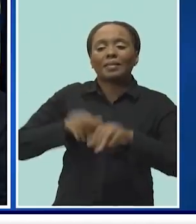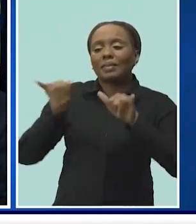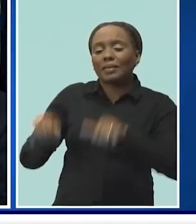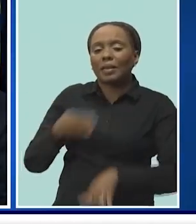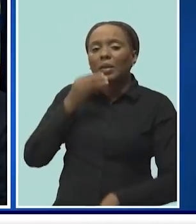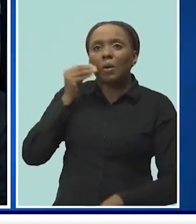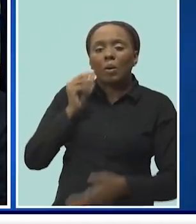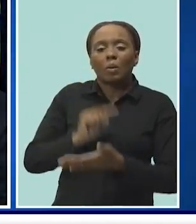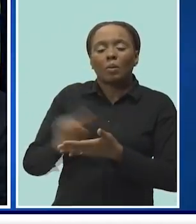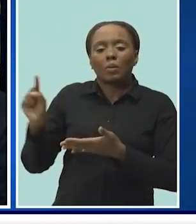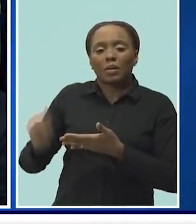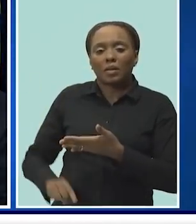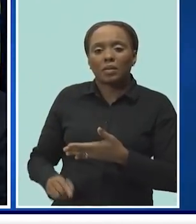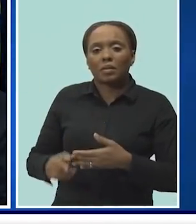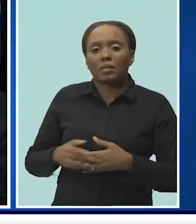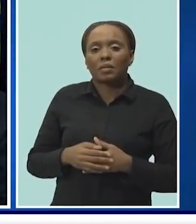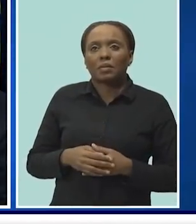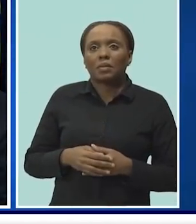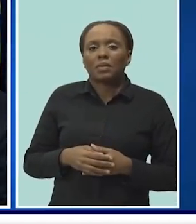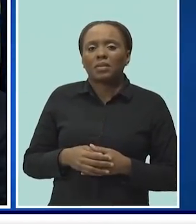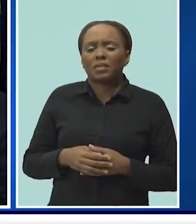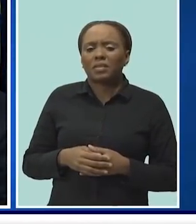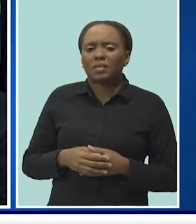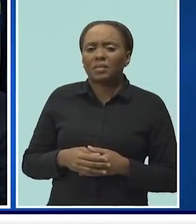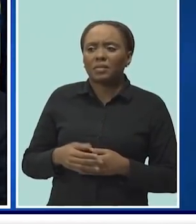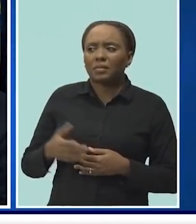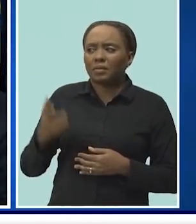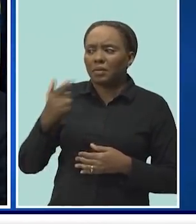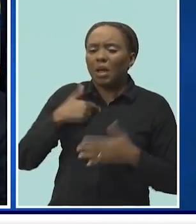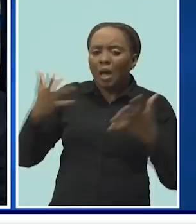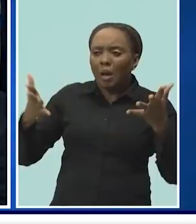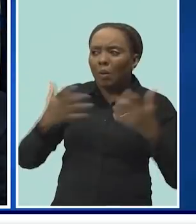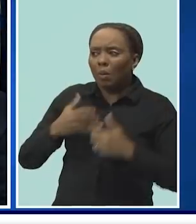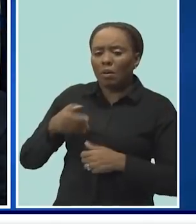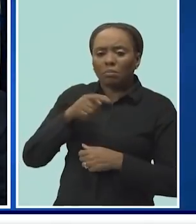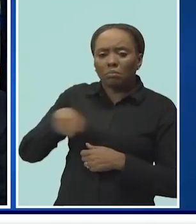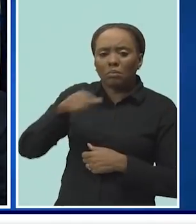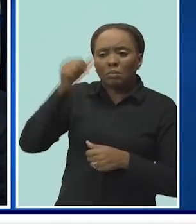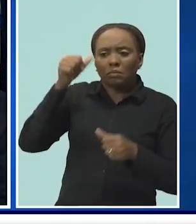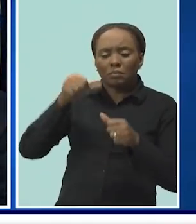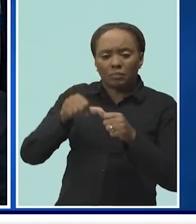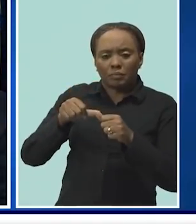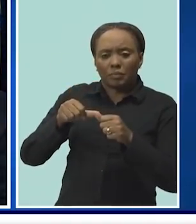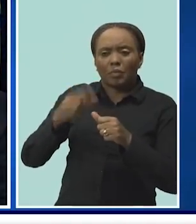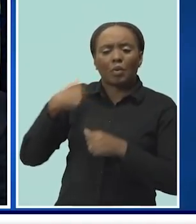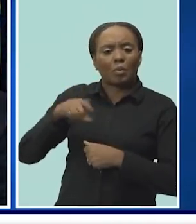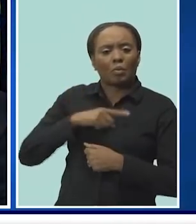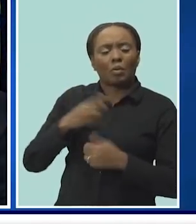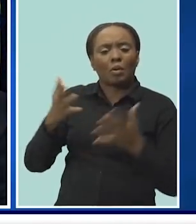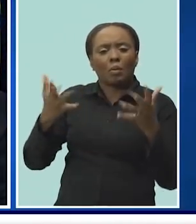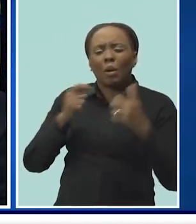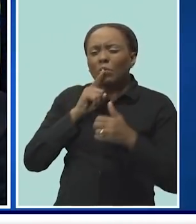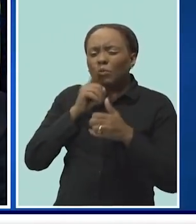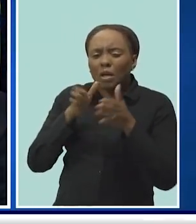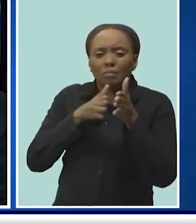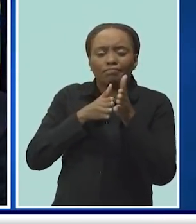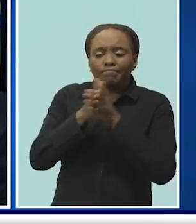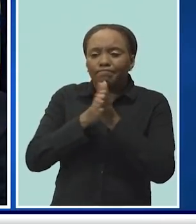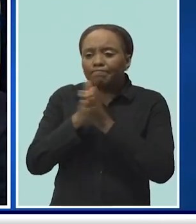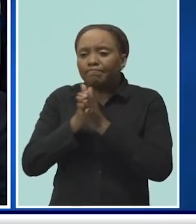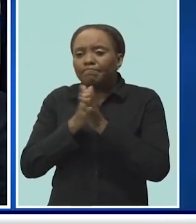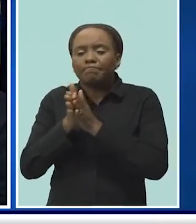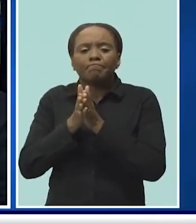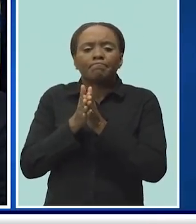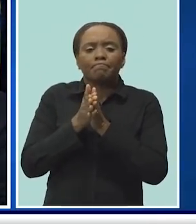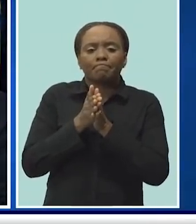I'd just like to take the opportunity to reinforce the Barbadians that we are looking forward to receiving